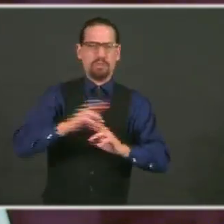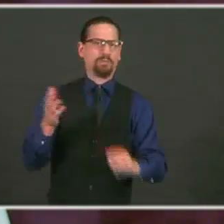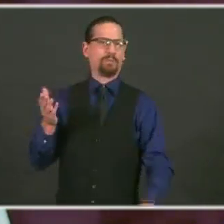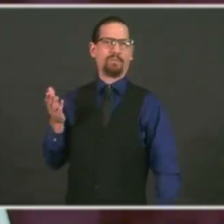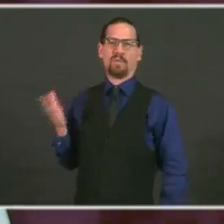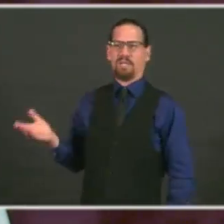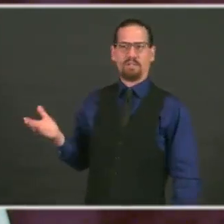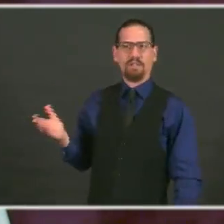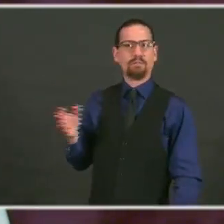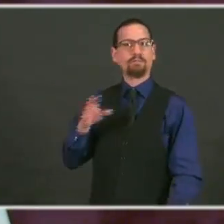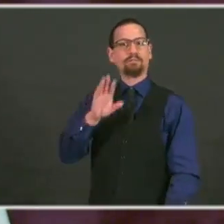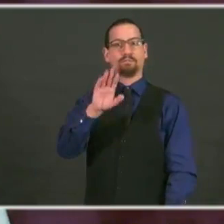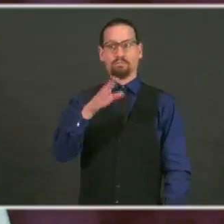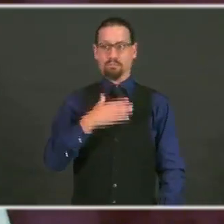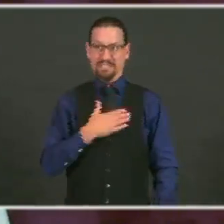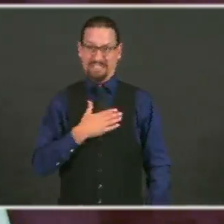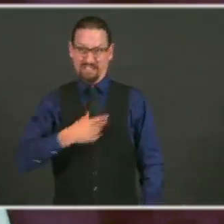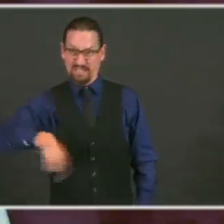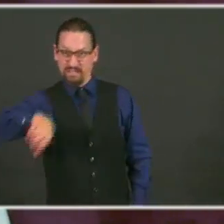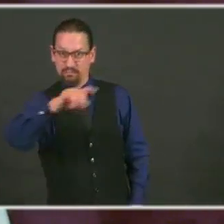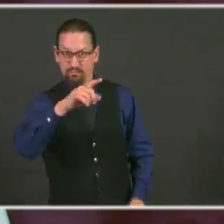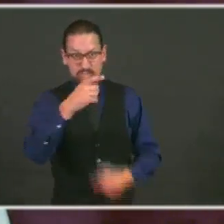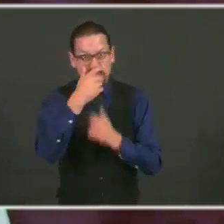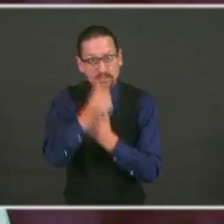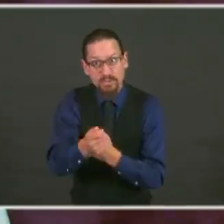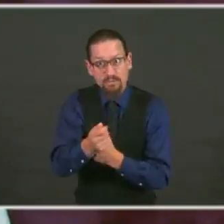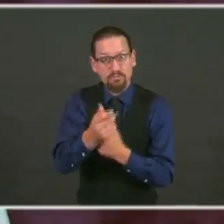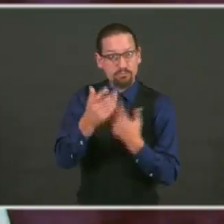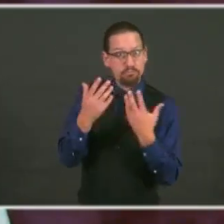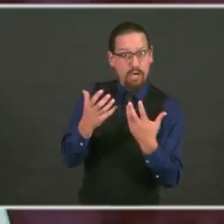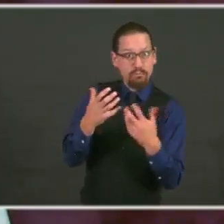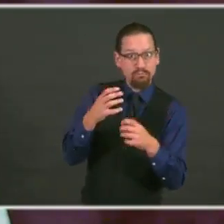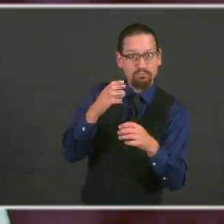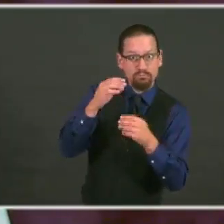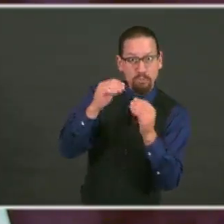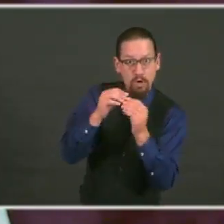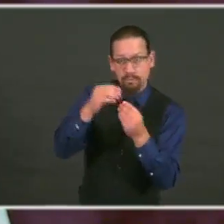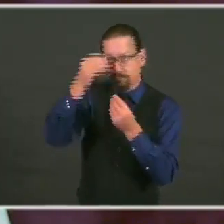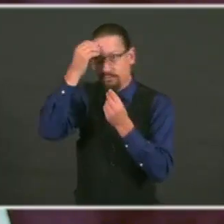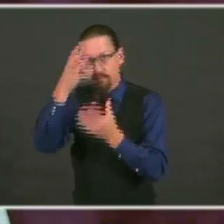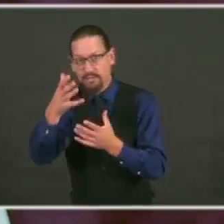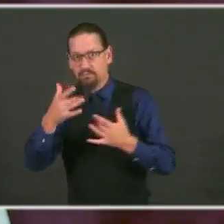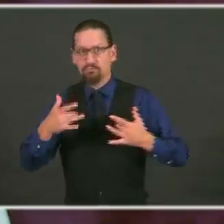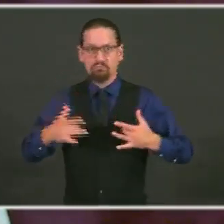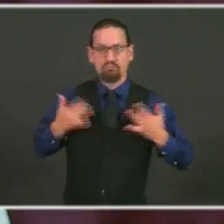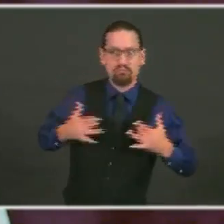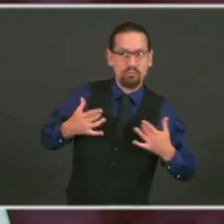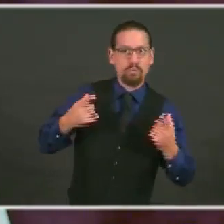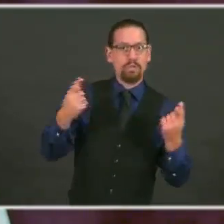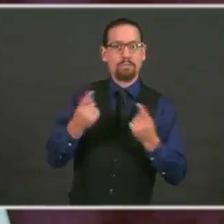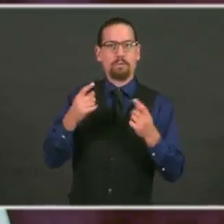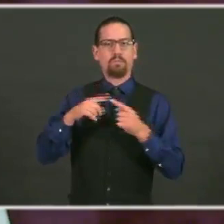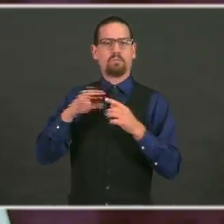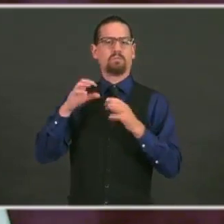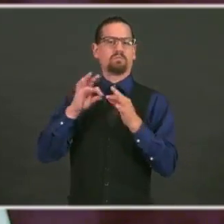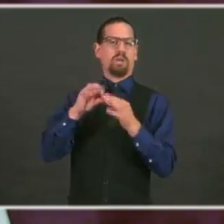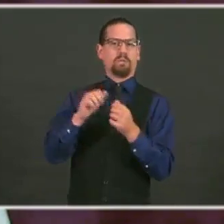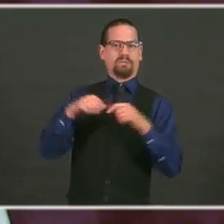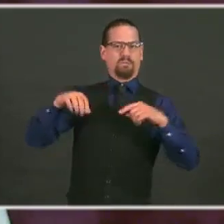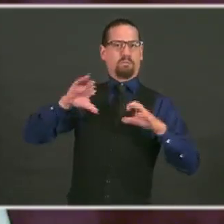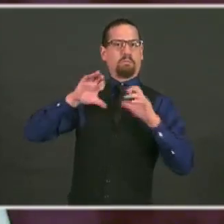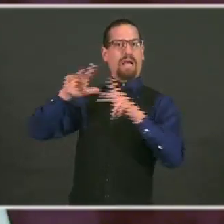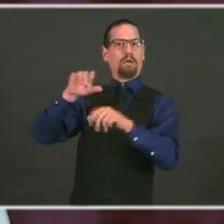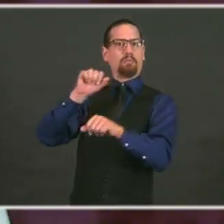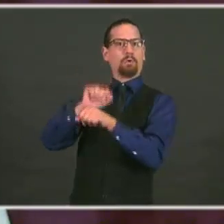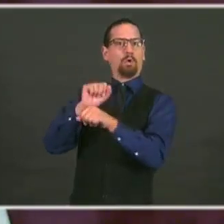this and you're interested in ongoing information or updates about the back-to-work program or you want